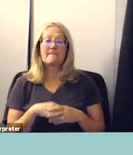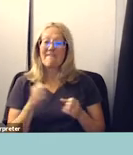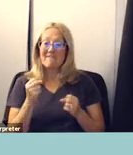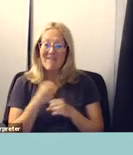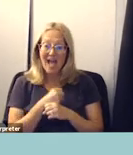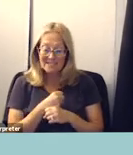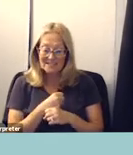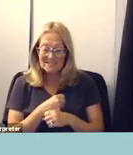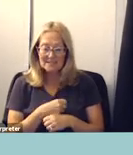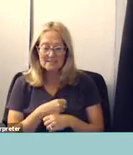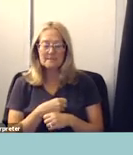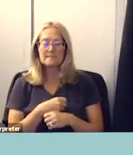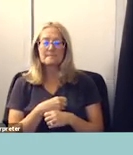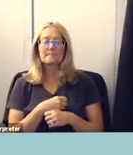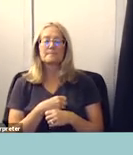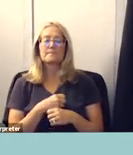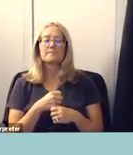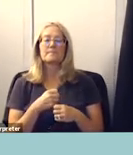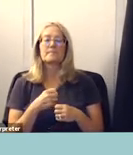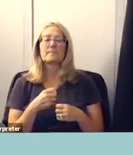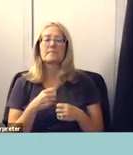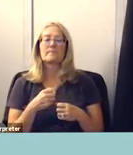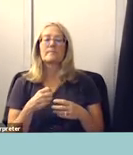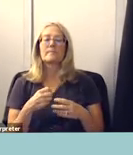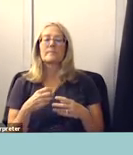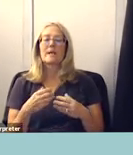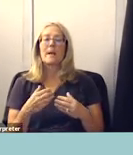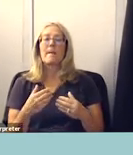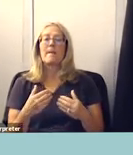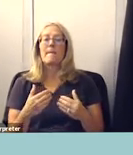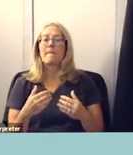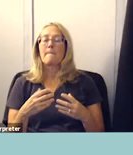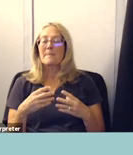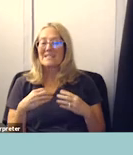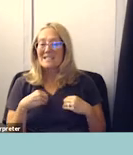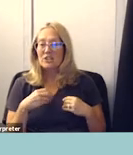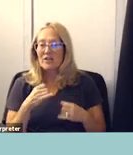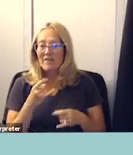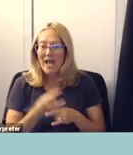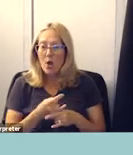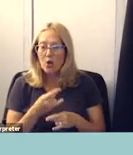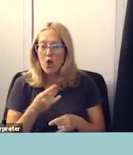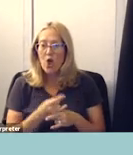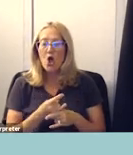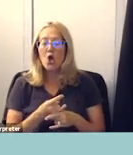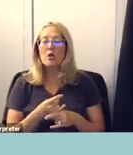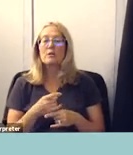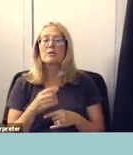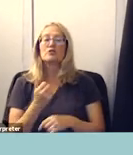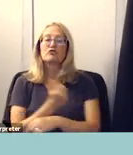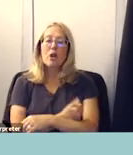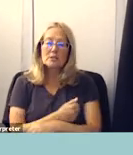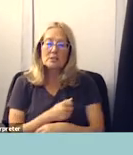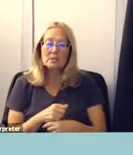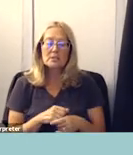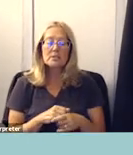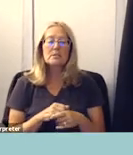um possession of alcohol or or drugs um